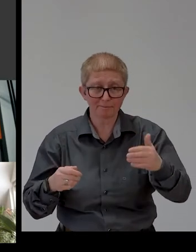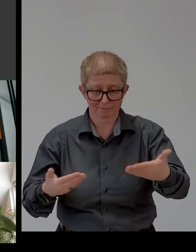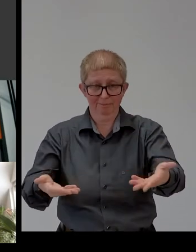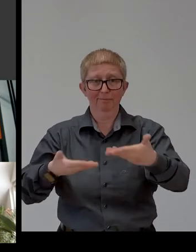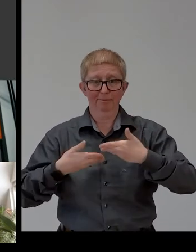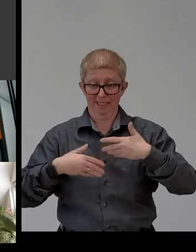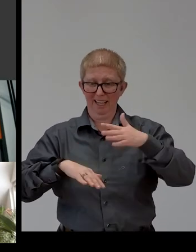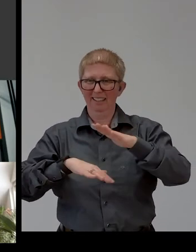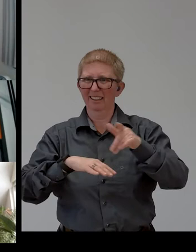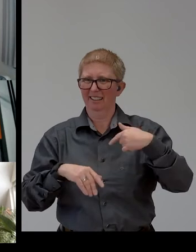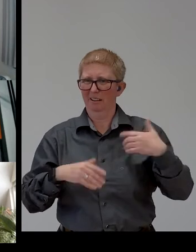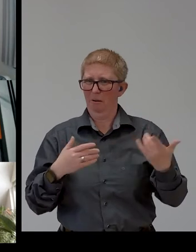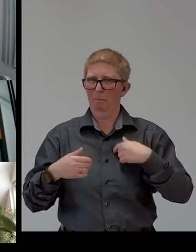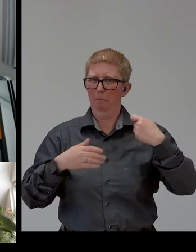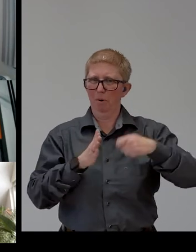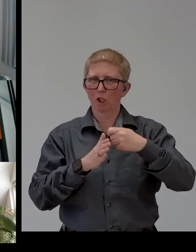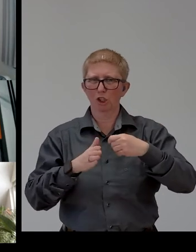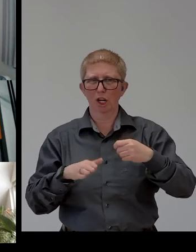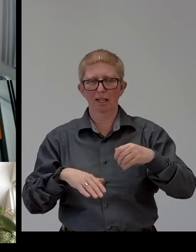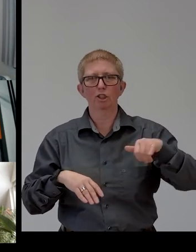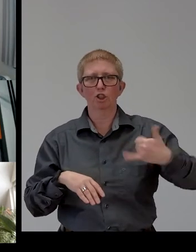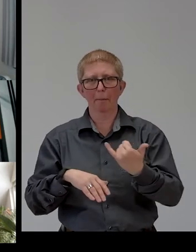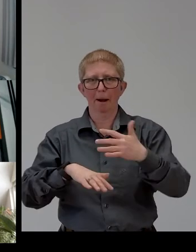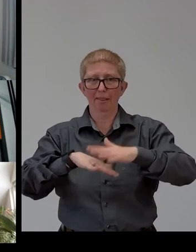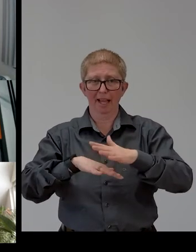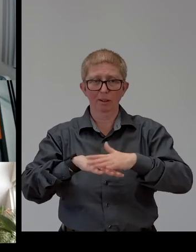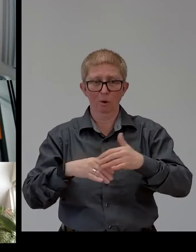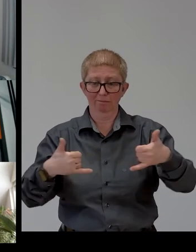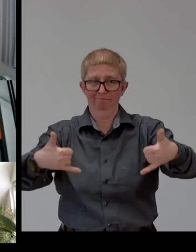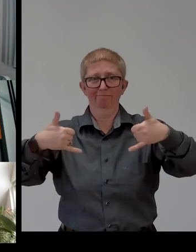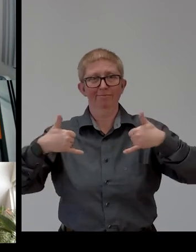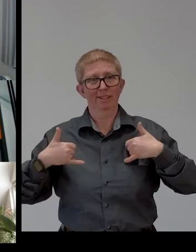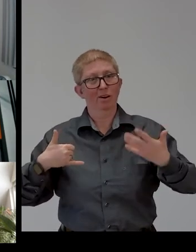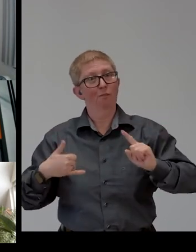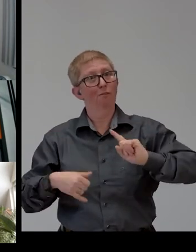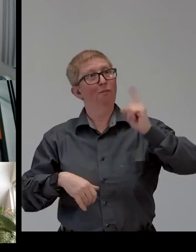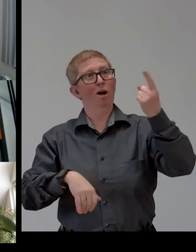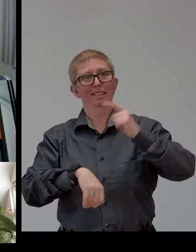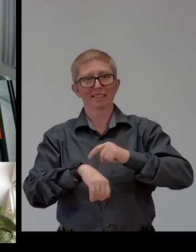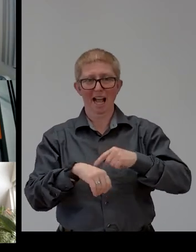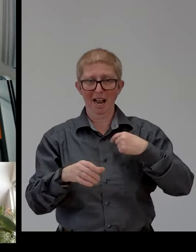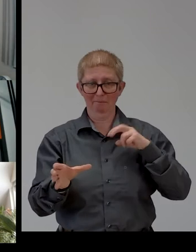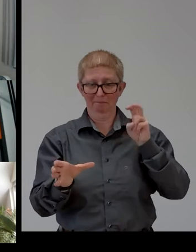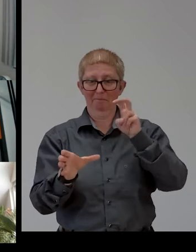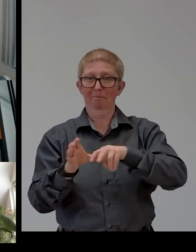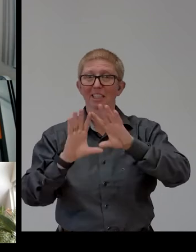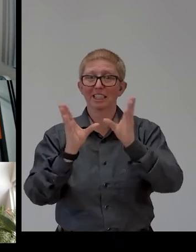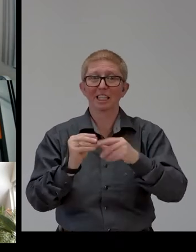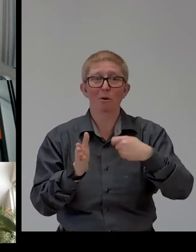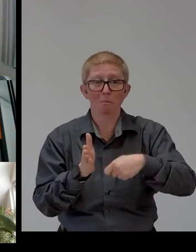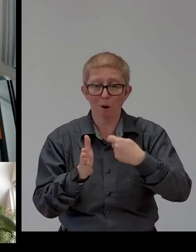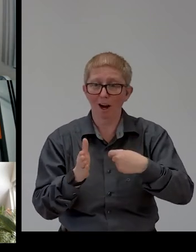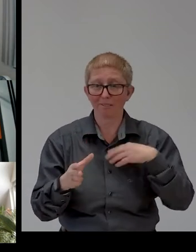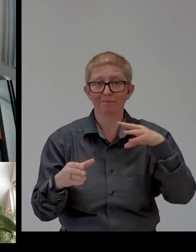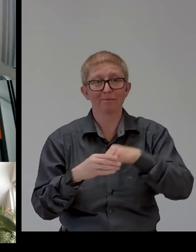this recognition and be part for the very first time in the Zero Project conference. My name is Iva